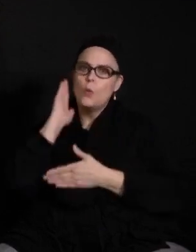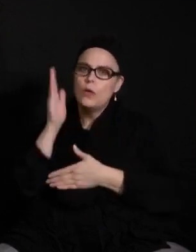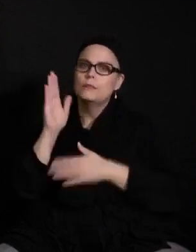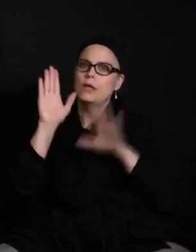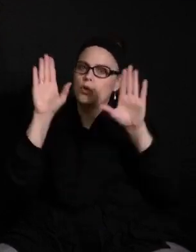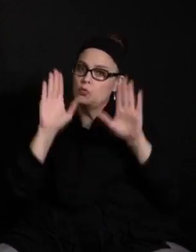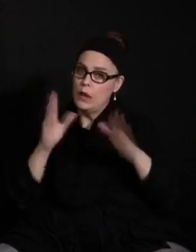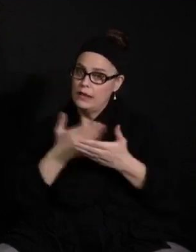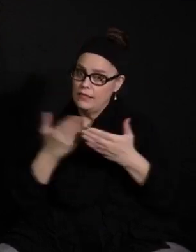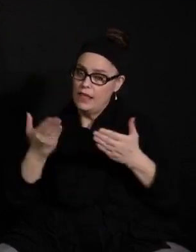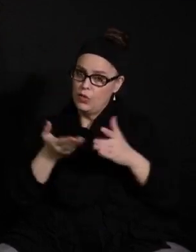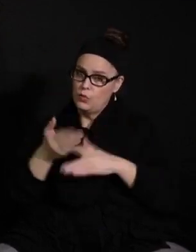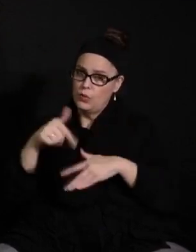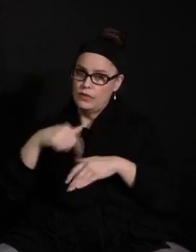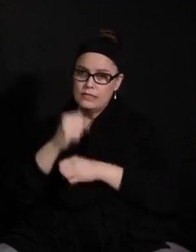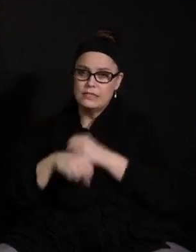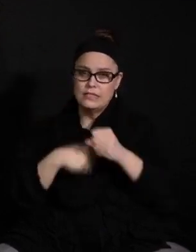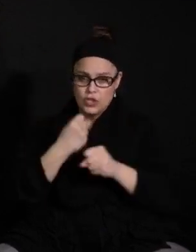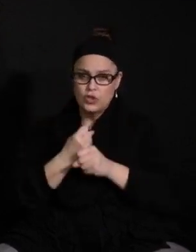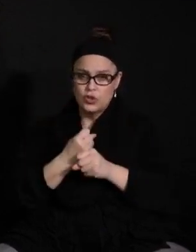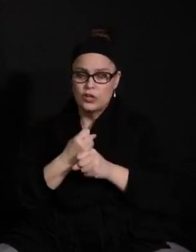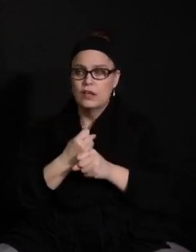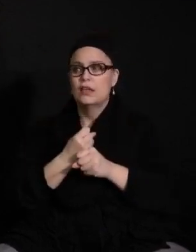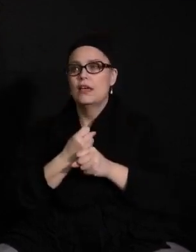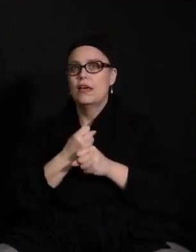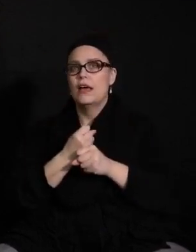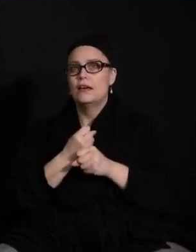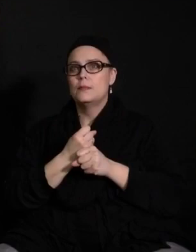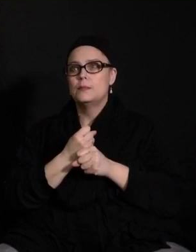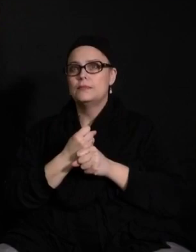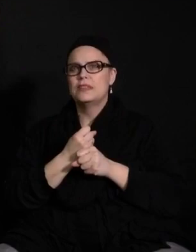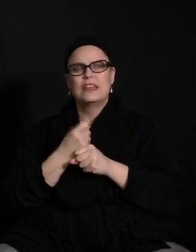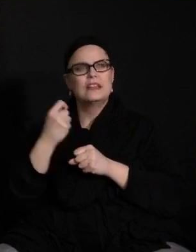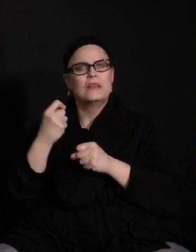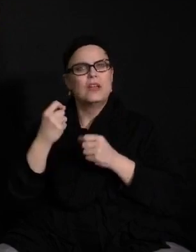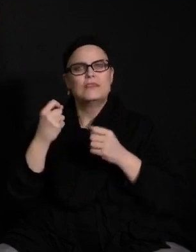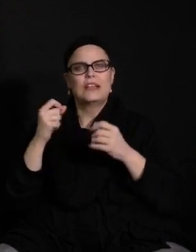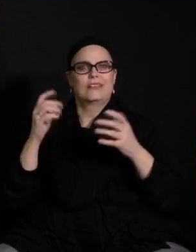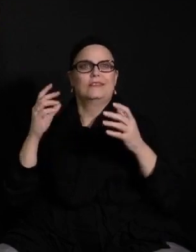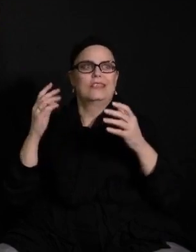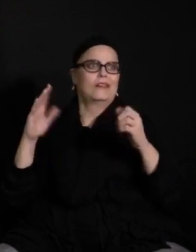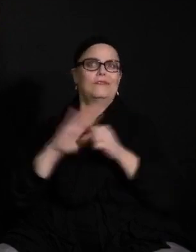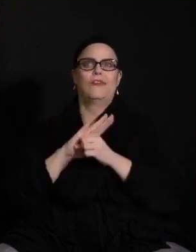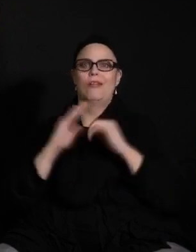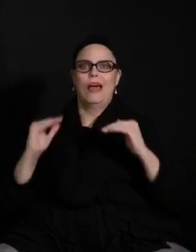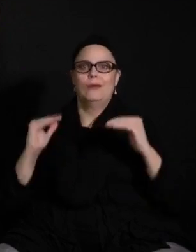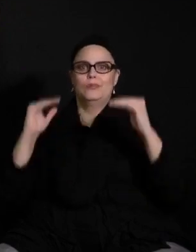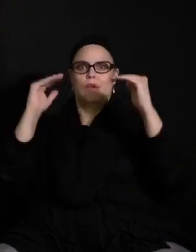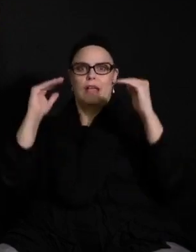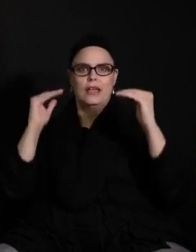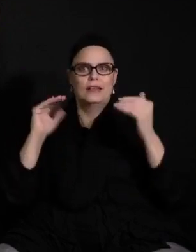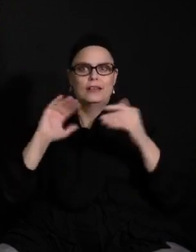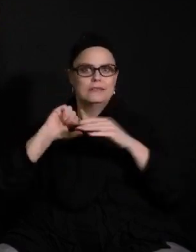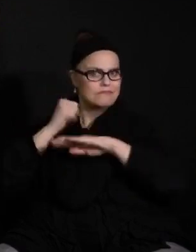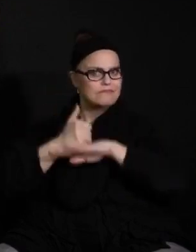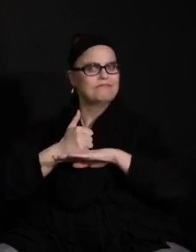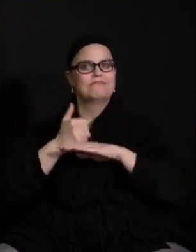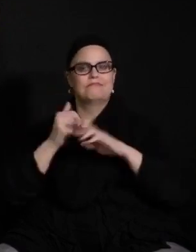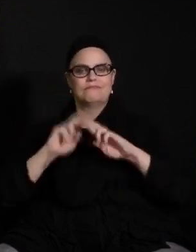as we move through this year. It's a little bit over a year with that total upgrade and plan that's in place.